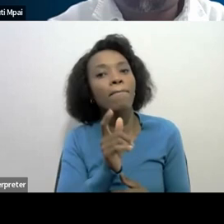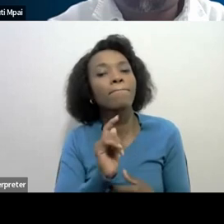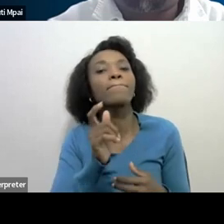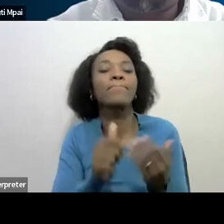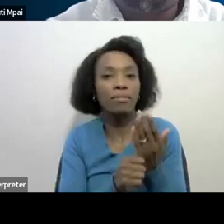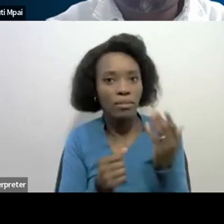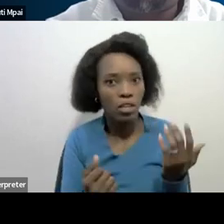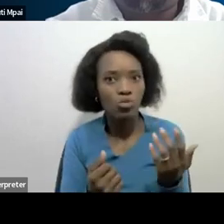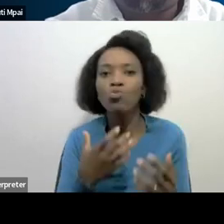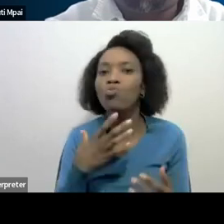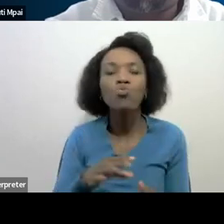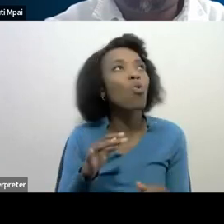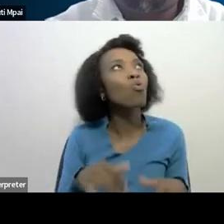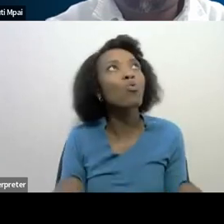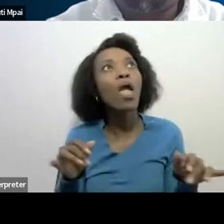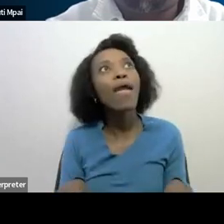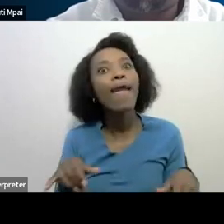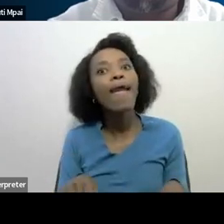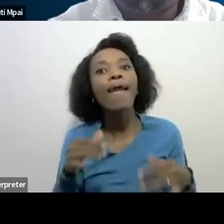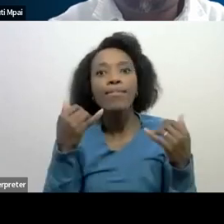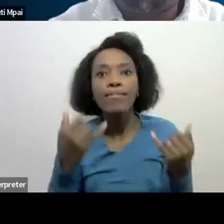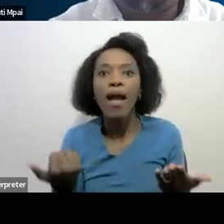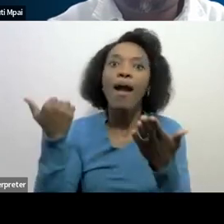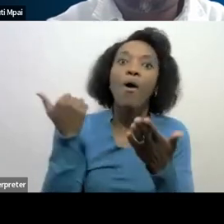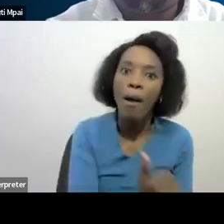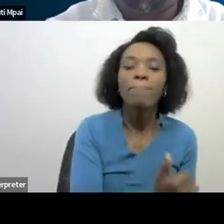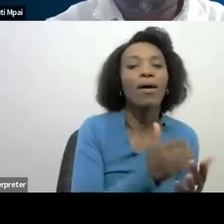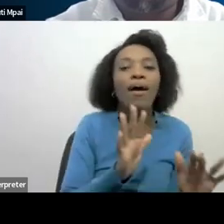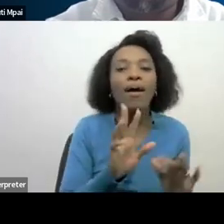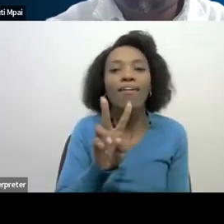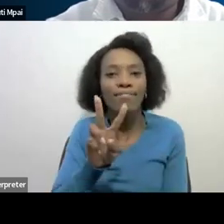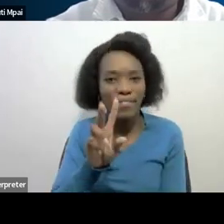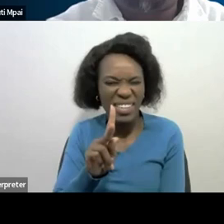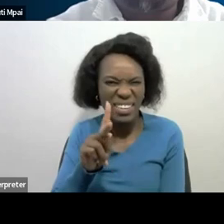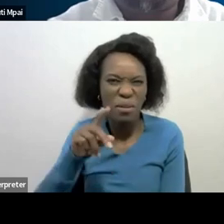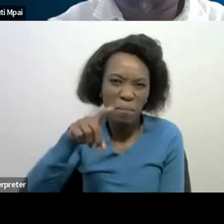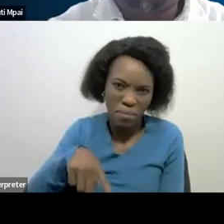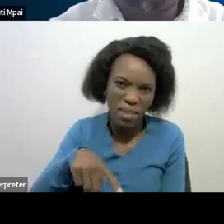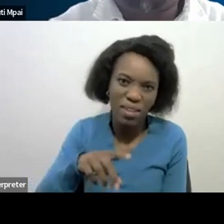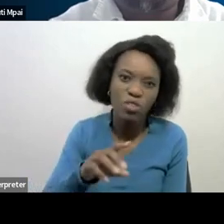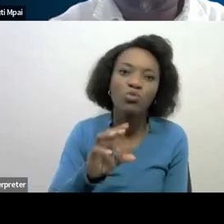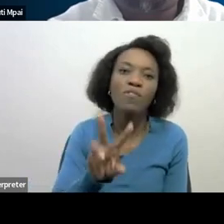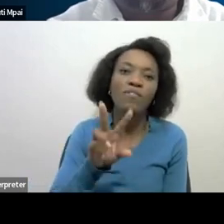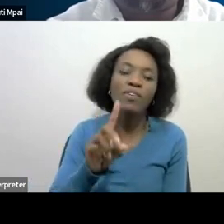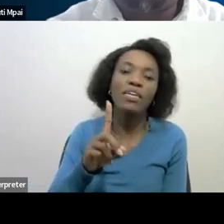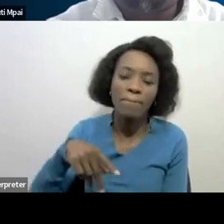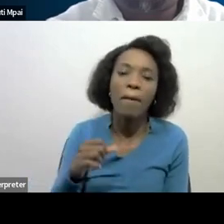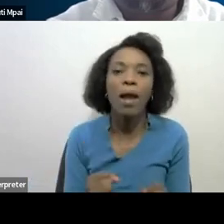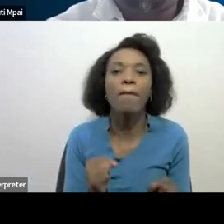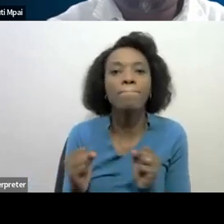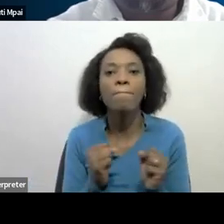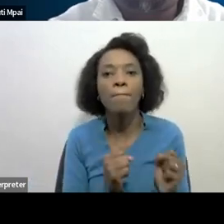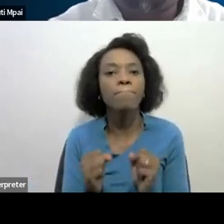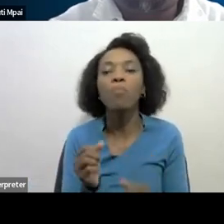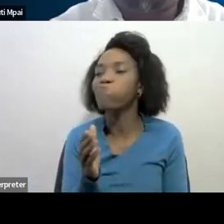We will be saying now it's time to assist. So VDP is a permanent program designed to assist taxpayer